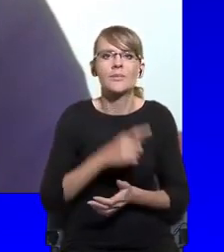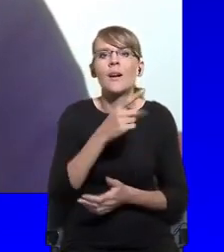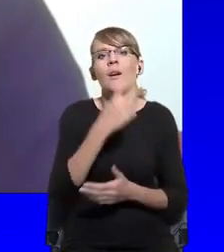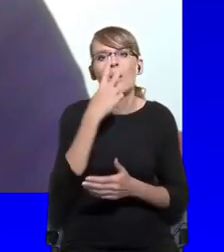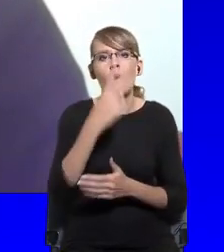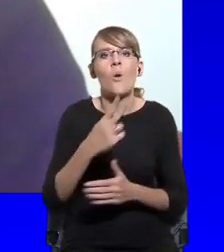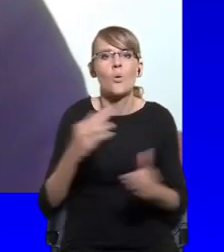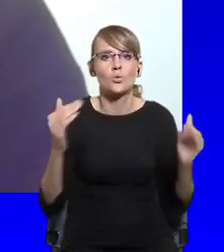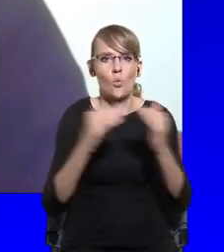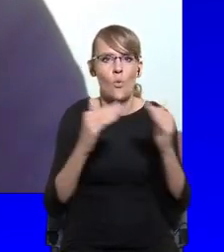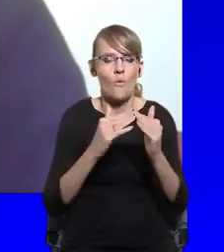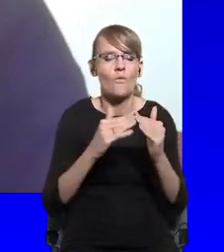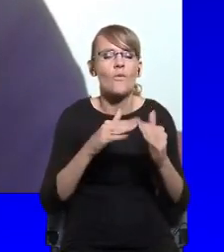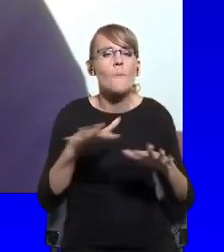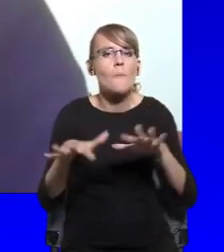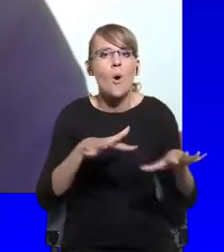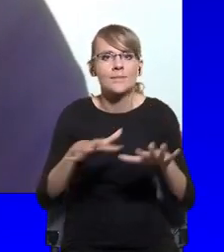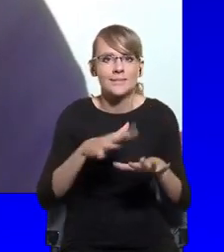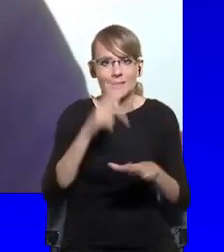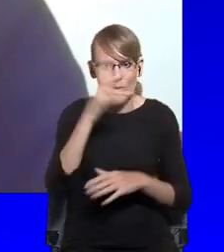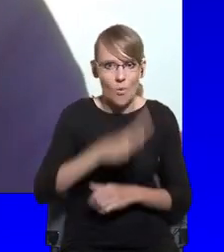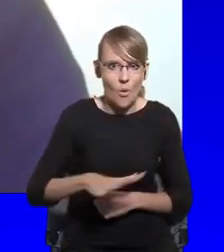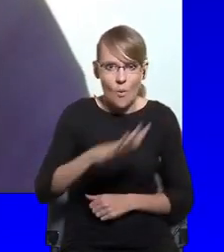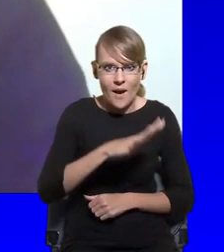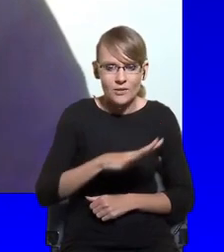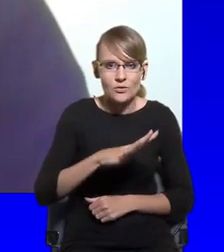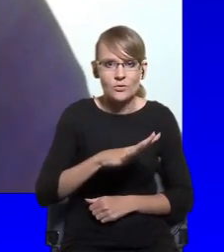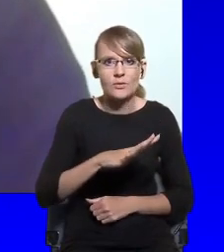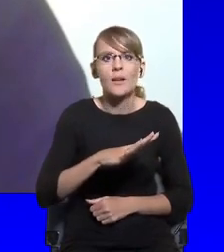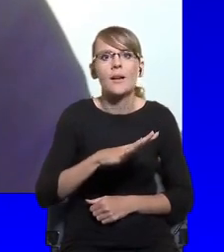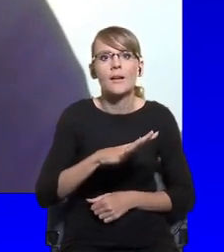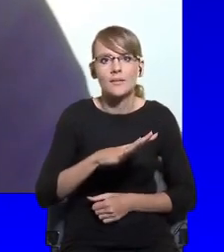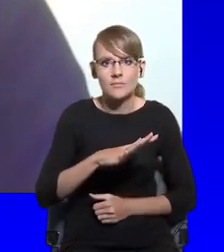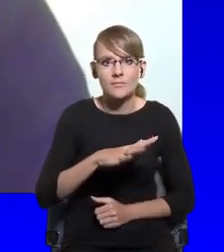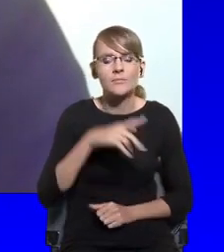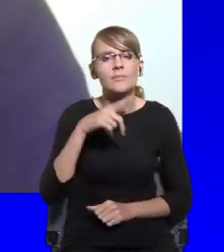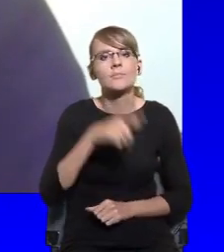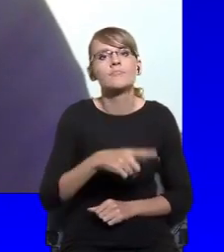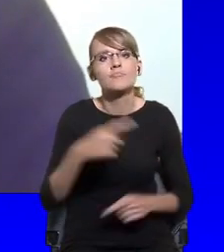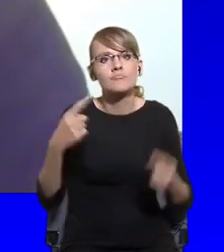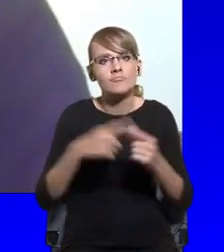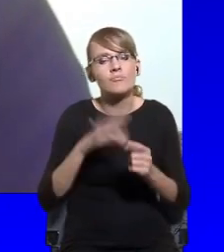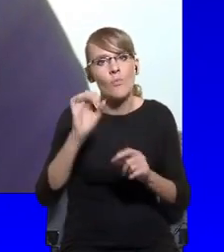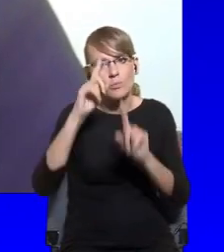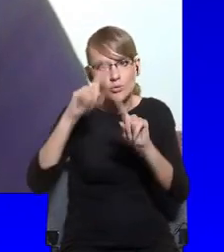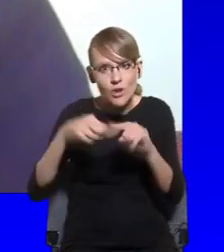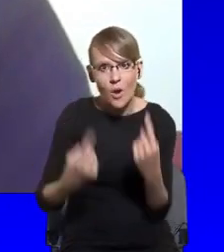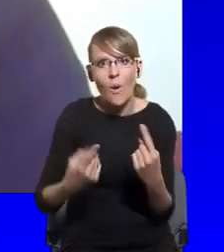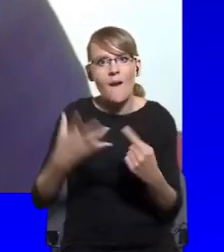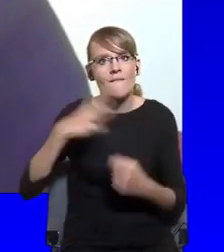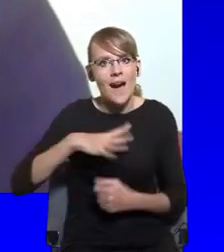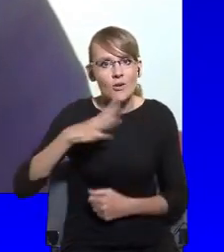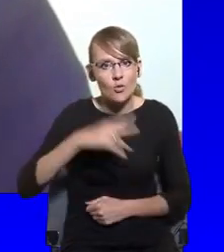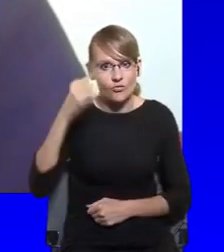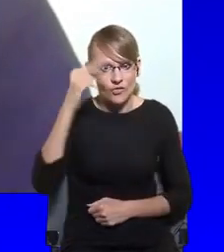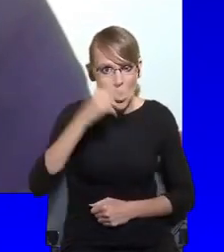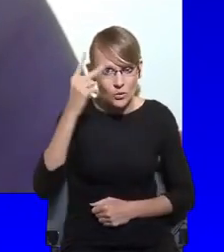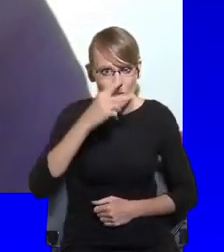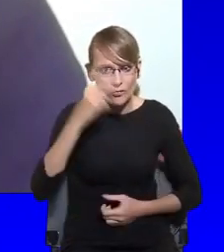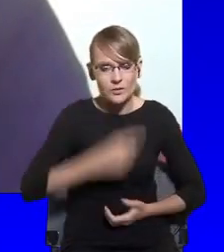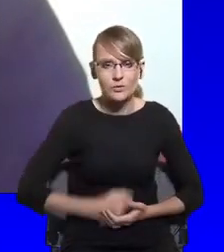and then holding particular philosophical beliefs or values is often